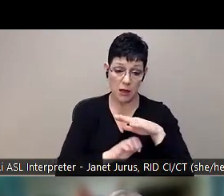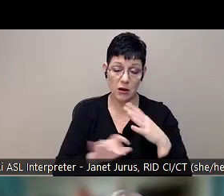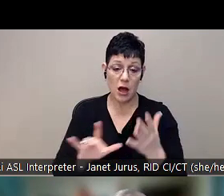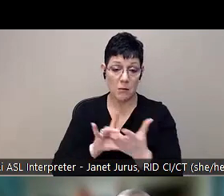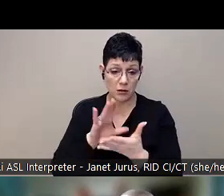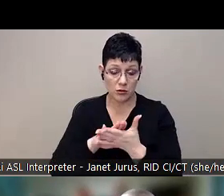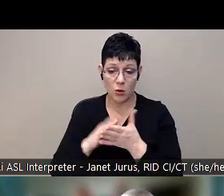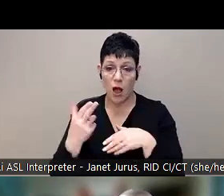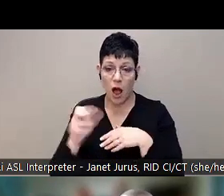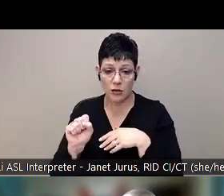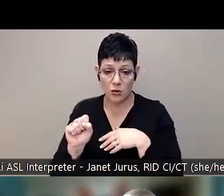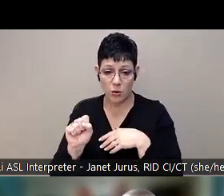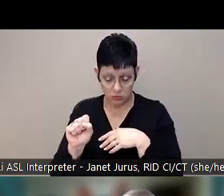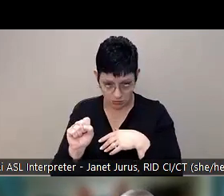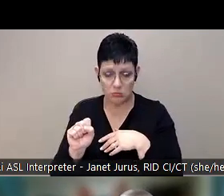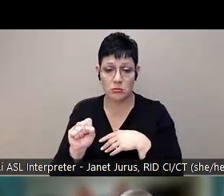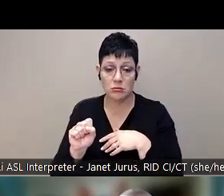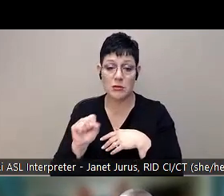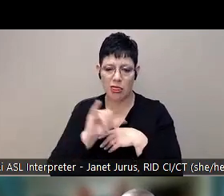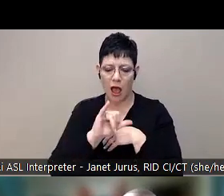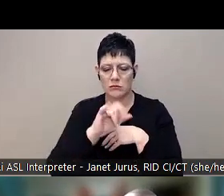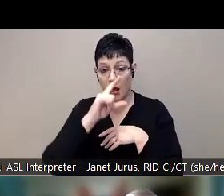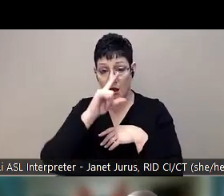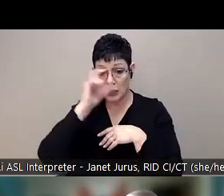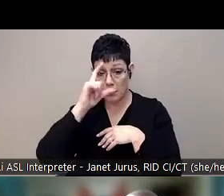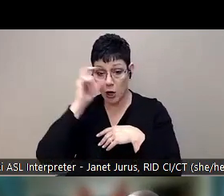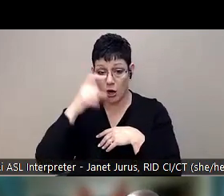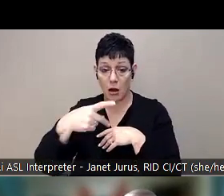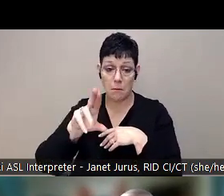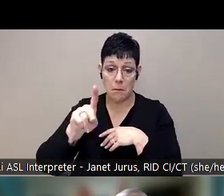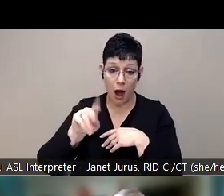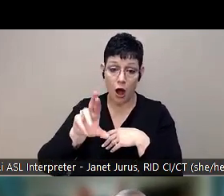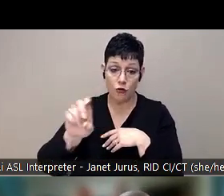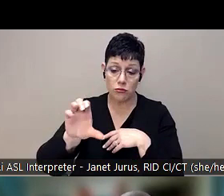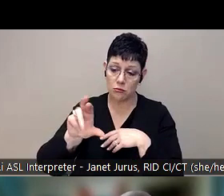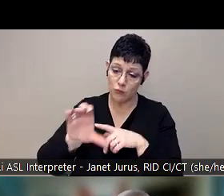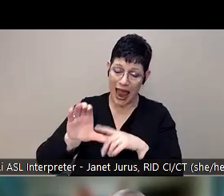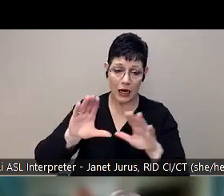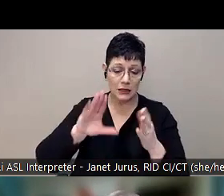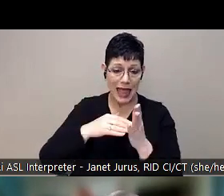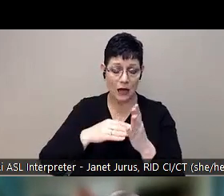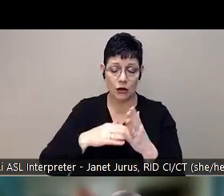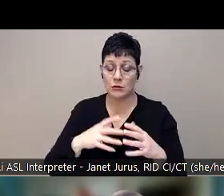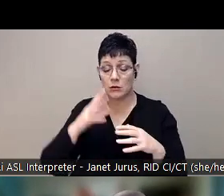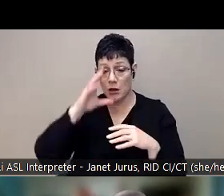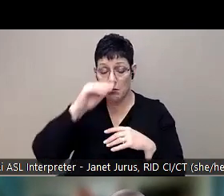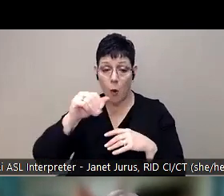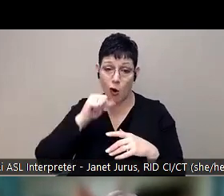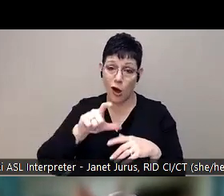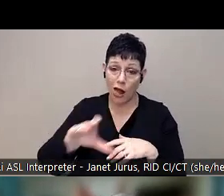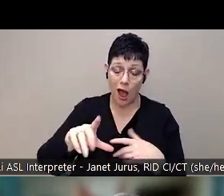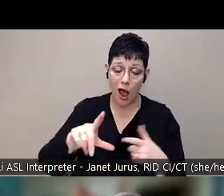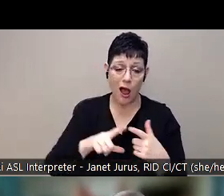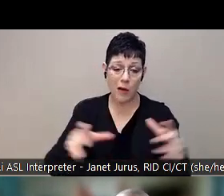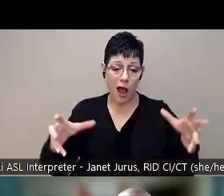schools. In the summer we serve parks and rec centers. We've done boys and girls clubs, day camps. We've met with churches,